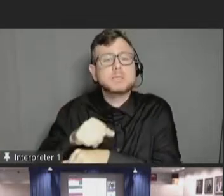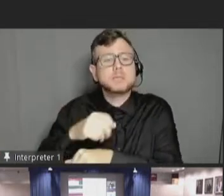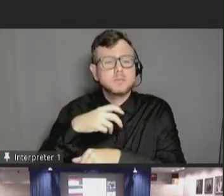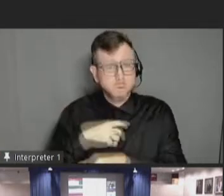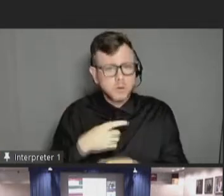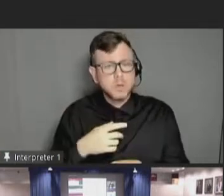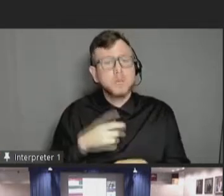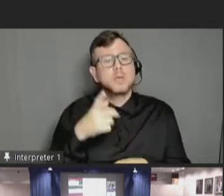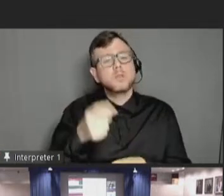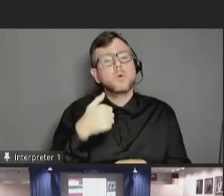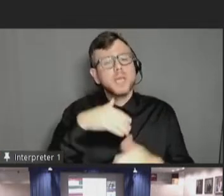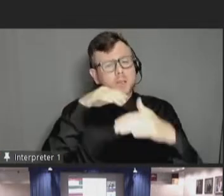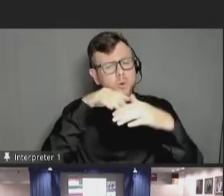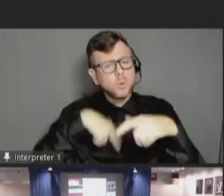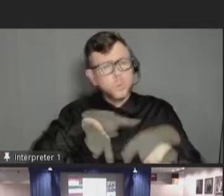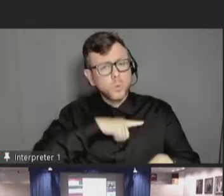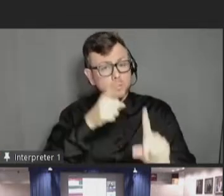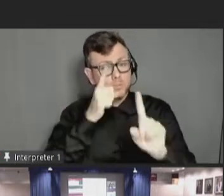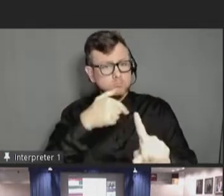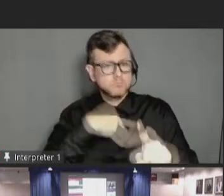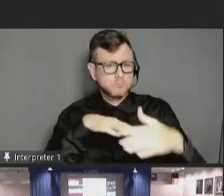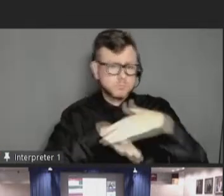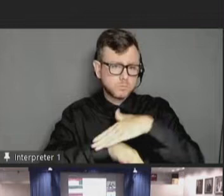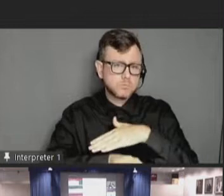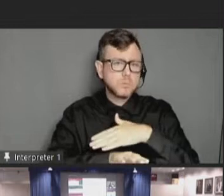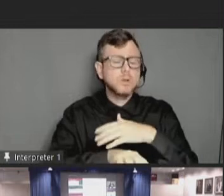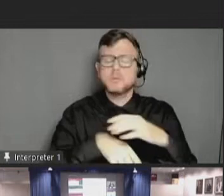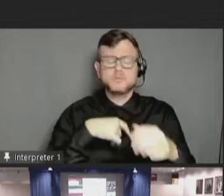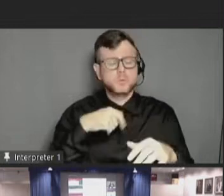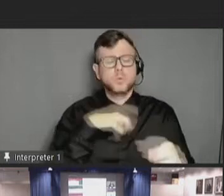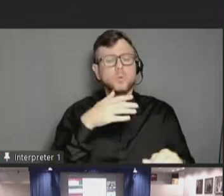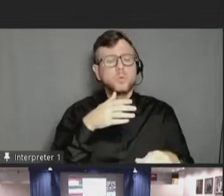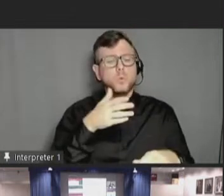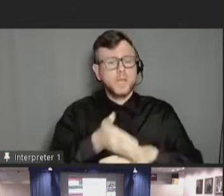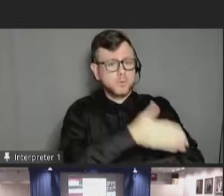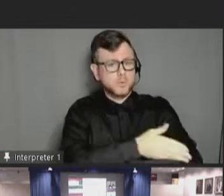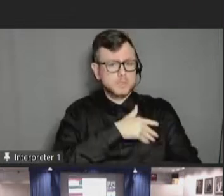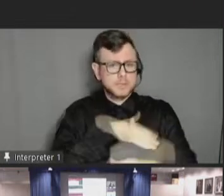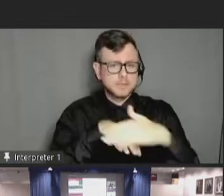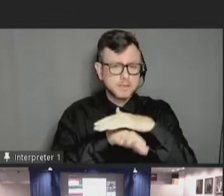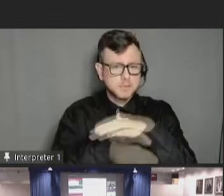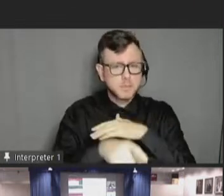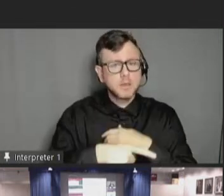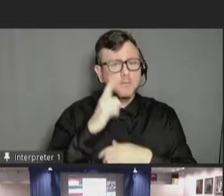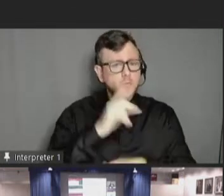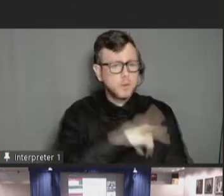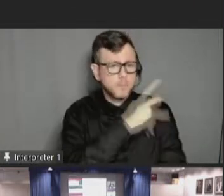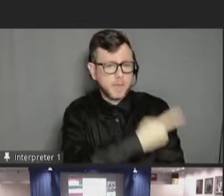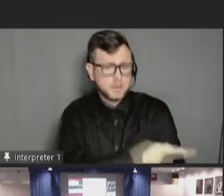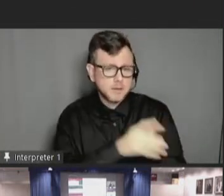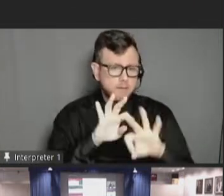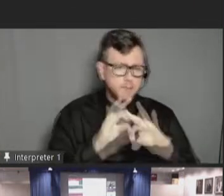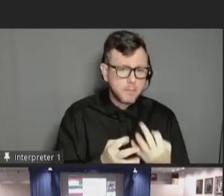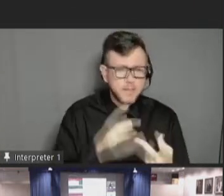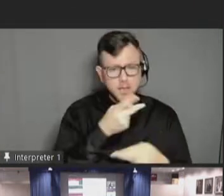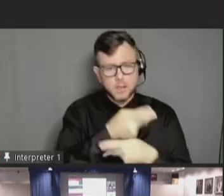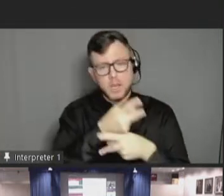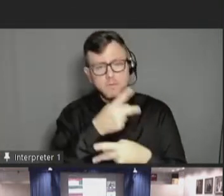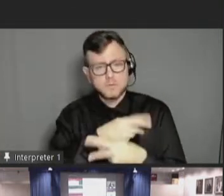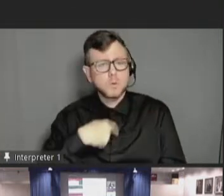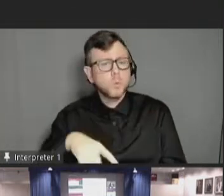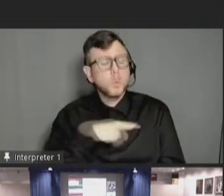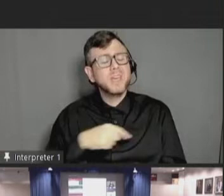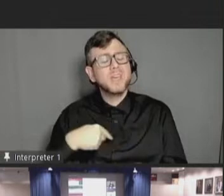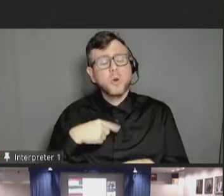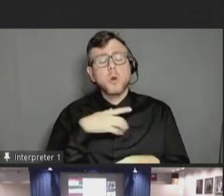patients and their family and caregivers with that preparation. This information helps us ensure that we are best prepared on the day